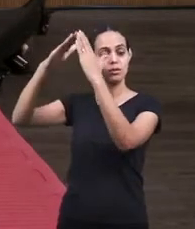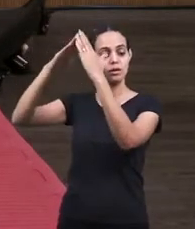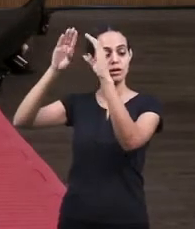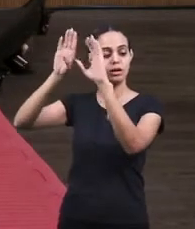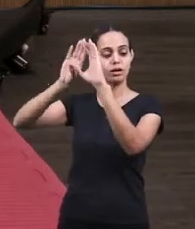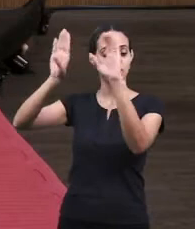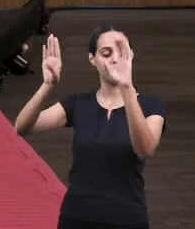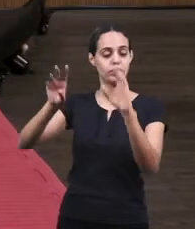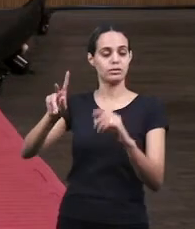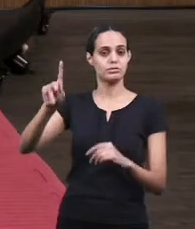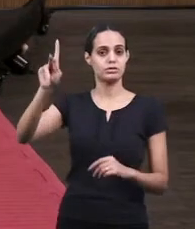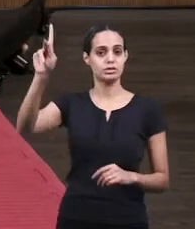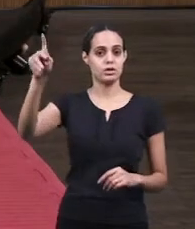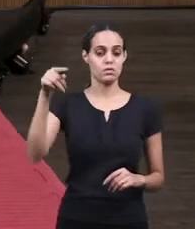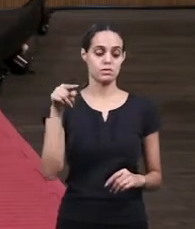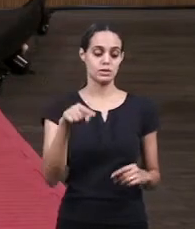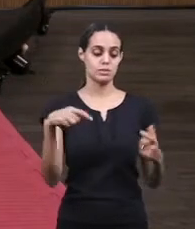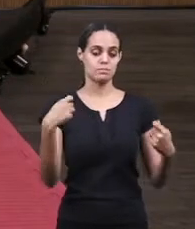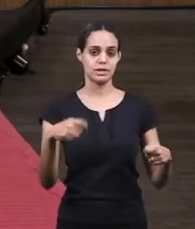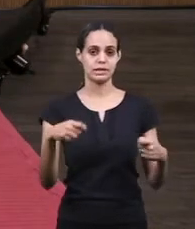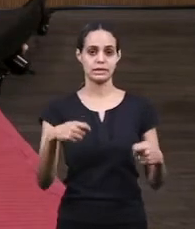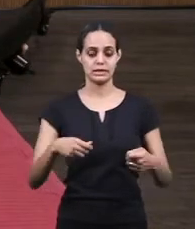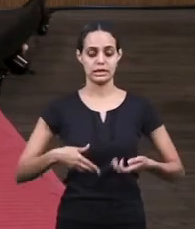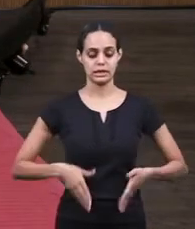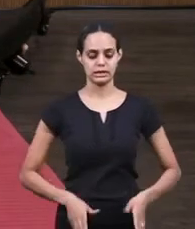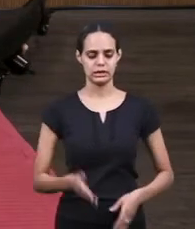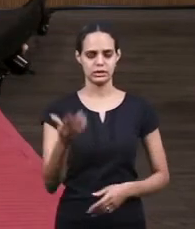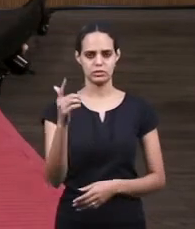heaven you have to be born again